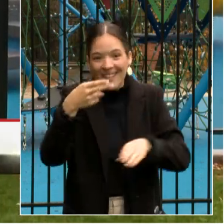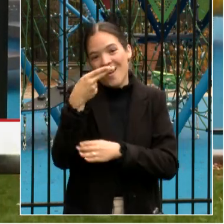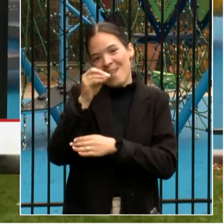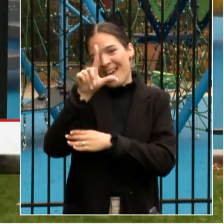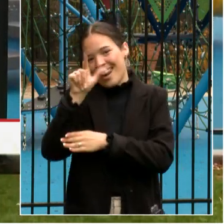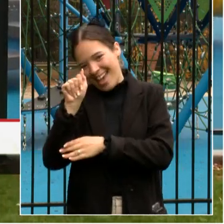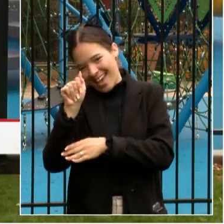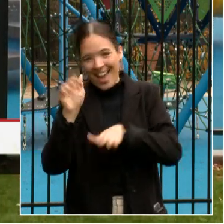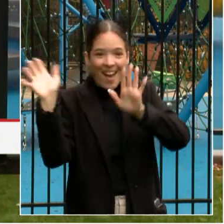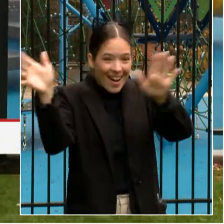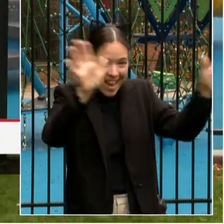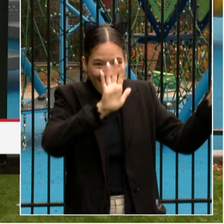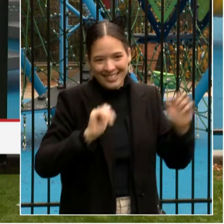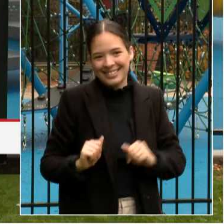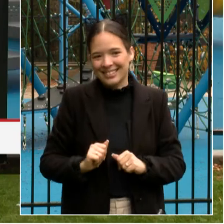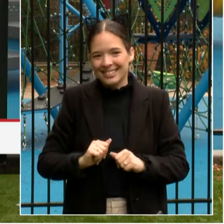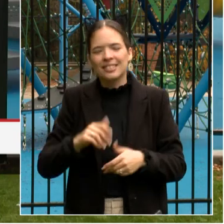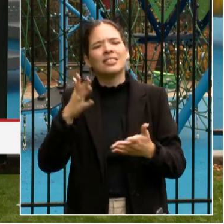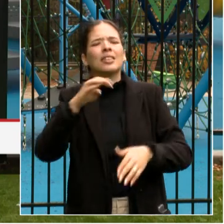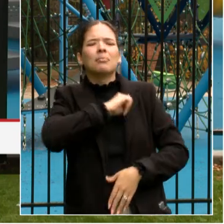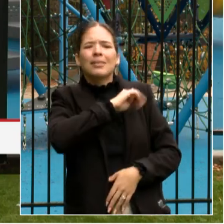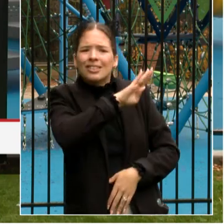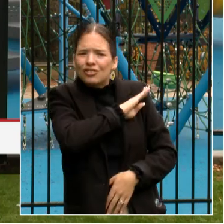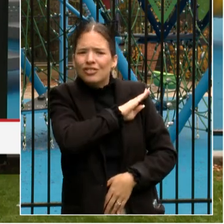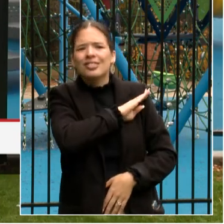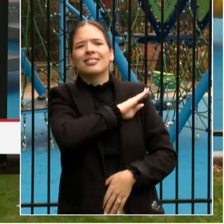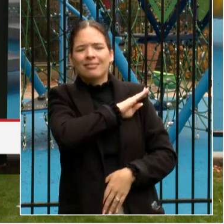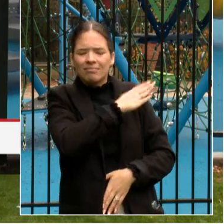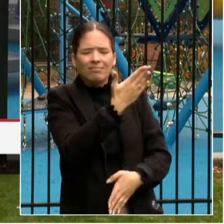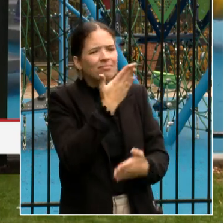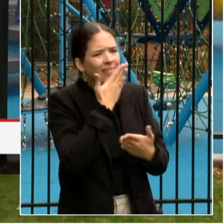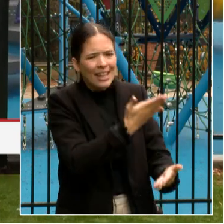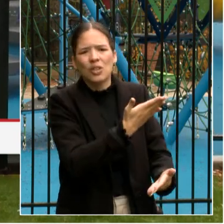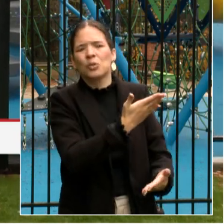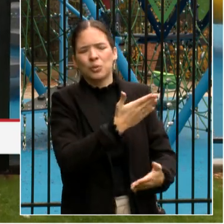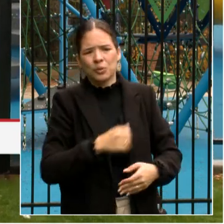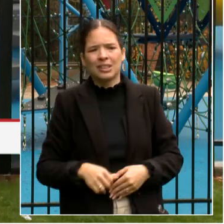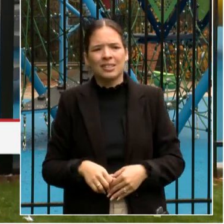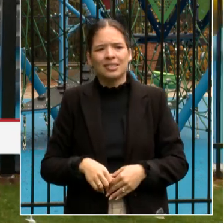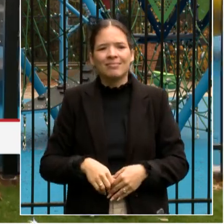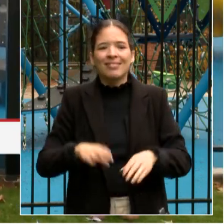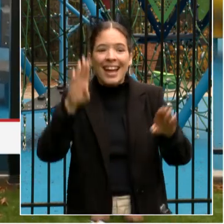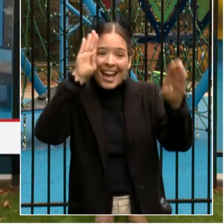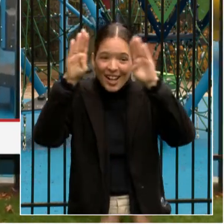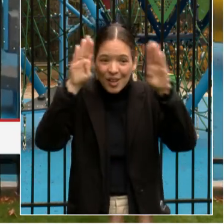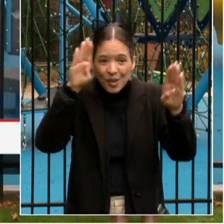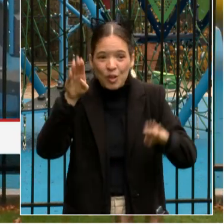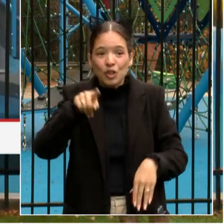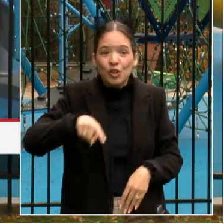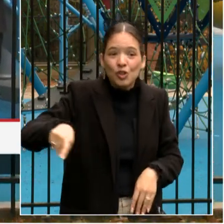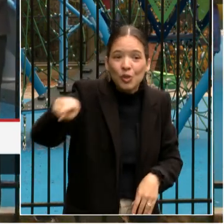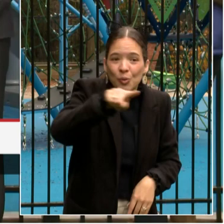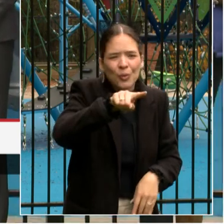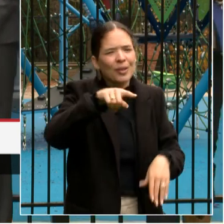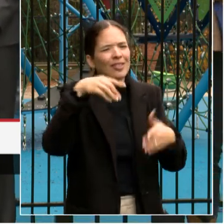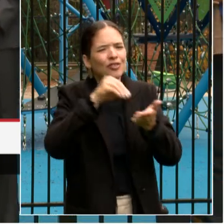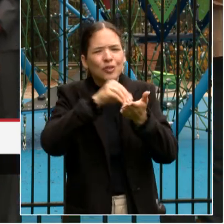Thank you very much, Mayor, and thanks to the guests, but hello especially to all of our wonderful students.